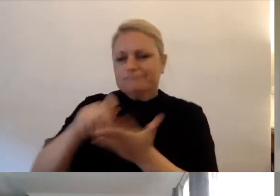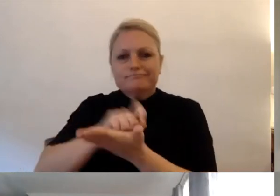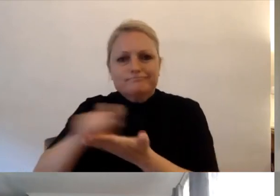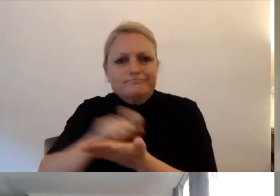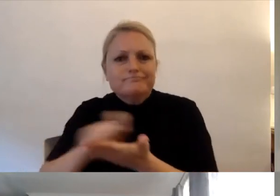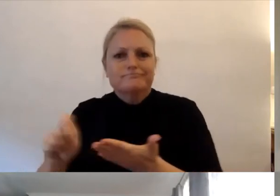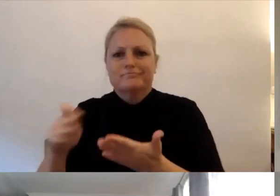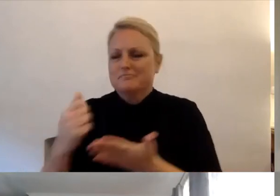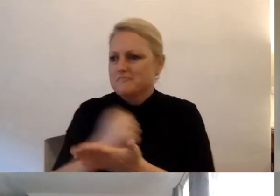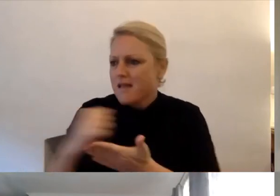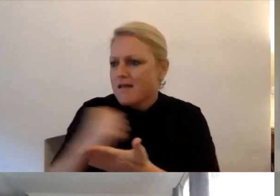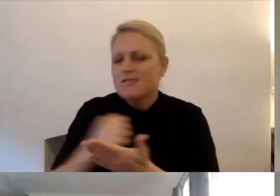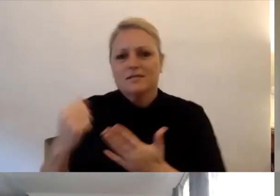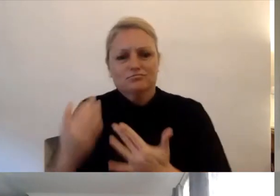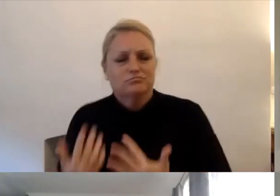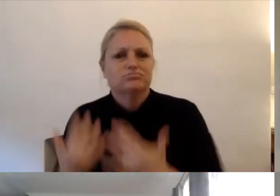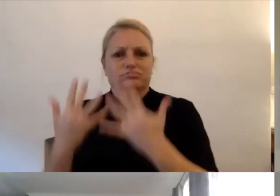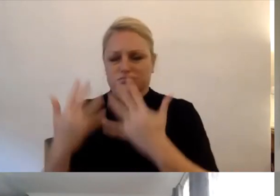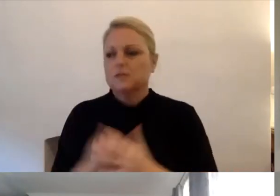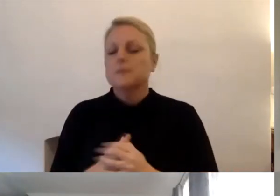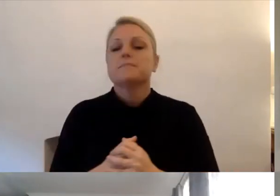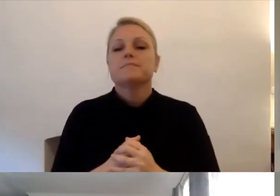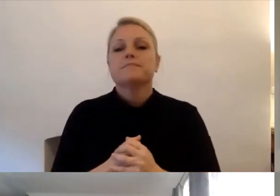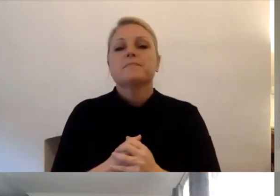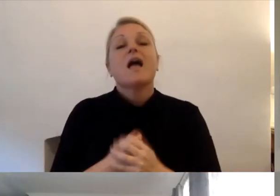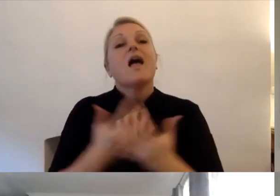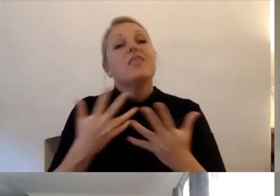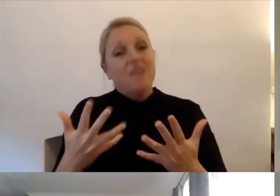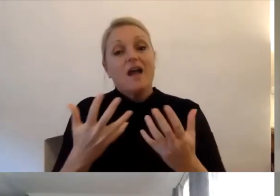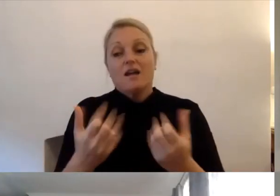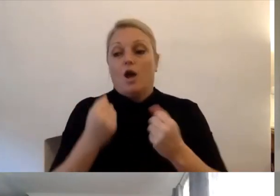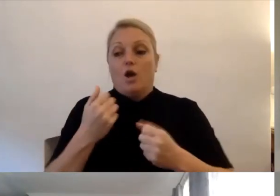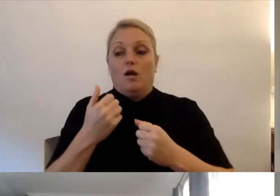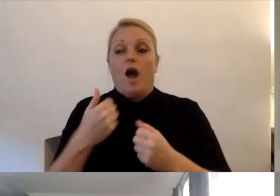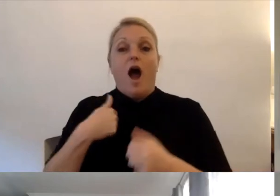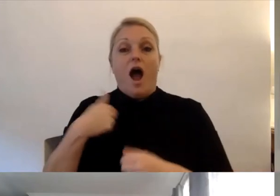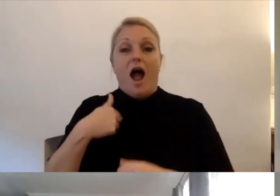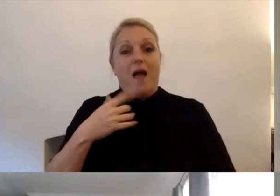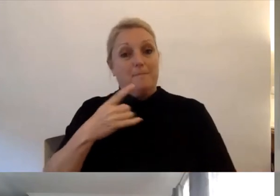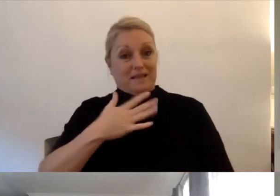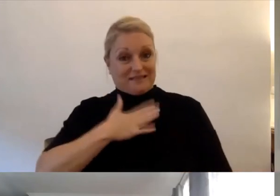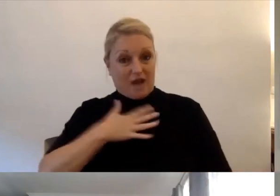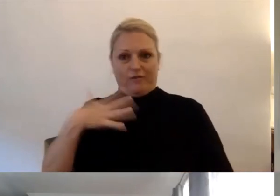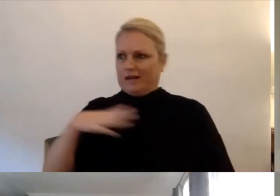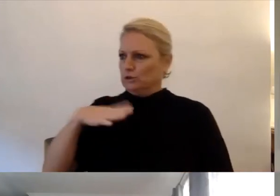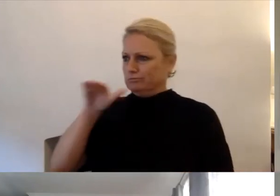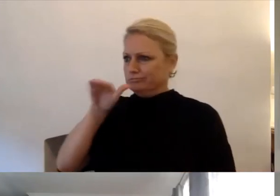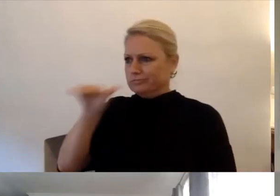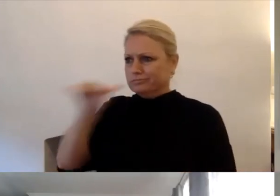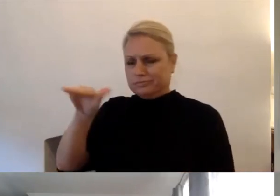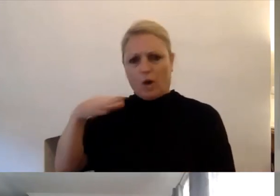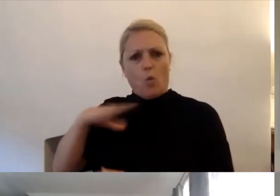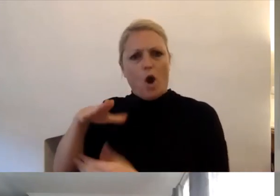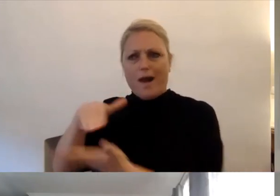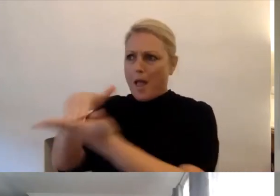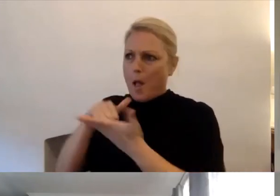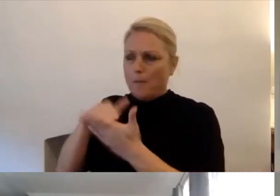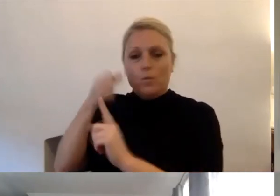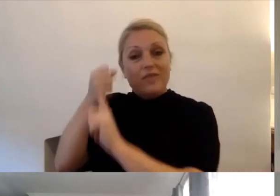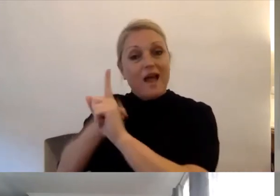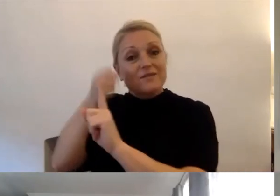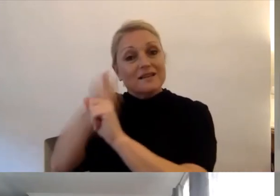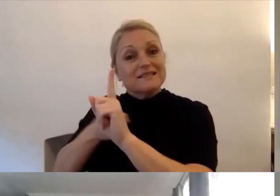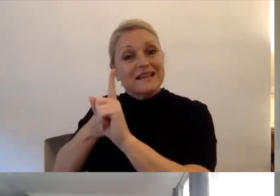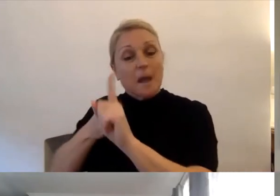went to advocacy because I needed help to be heard. I had a positive experience with advocacy.